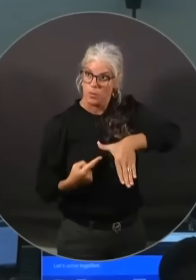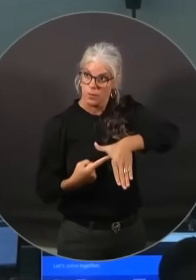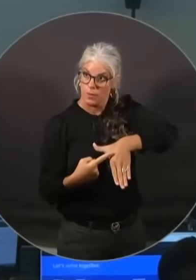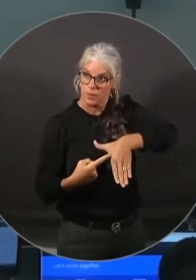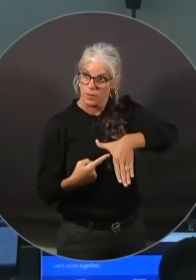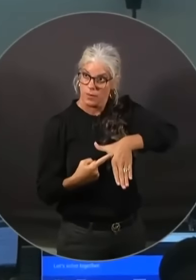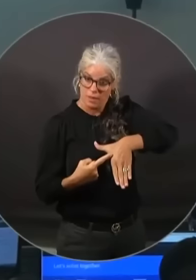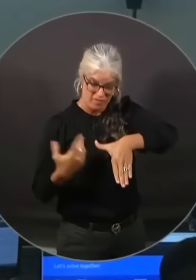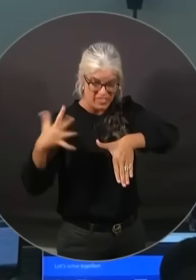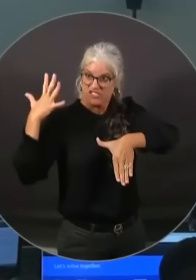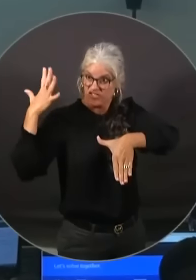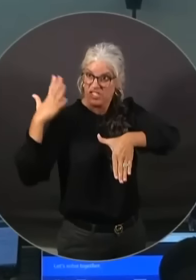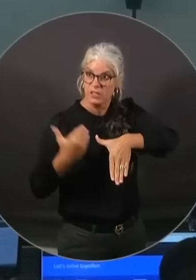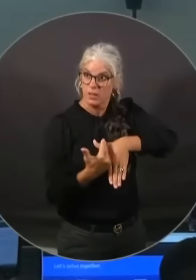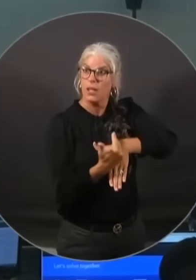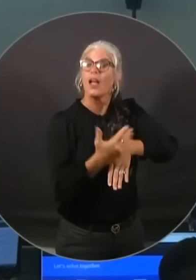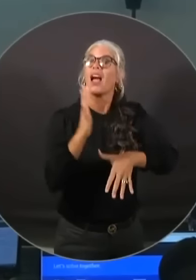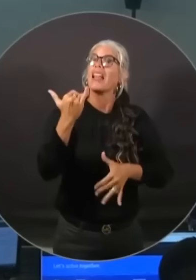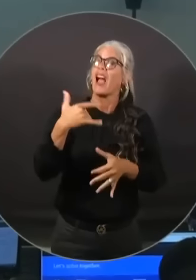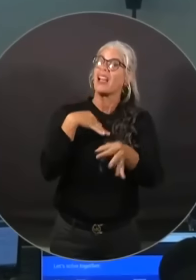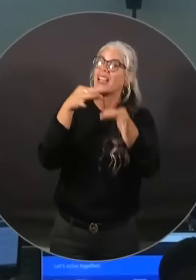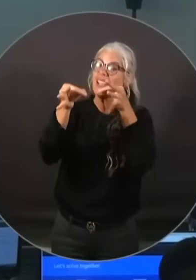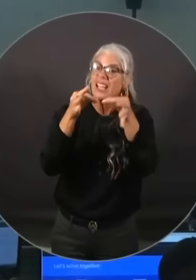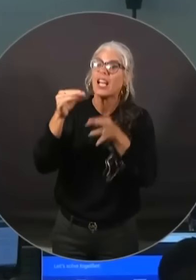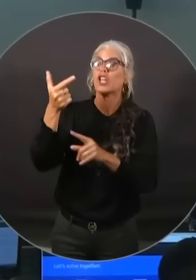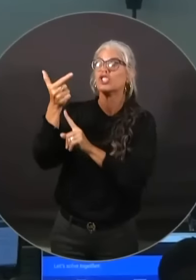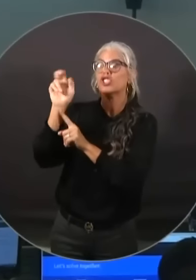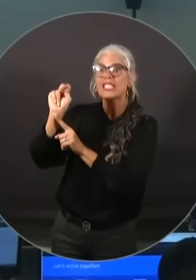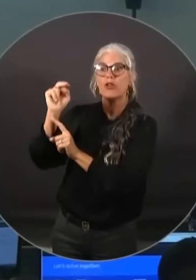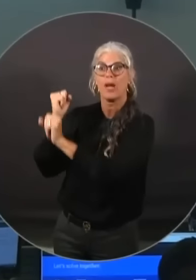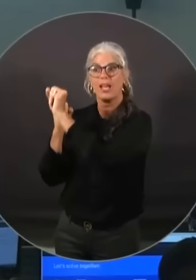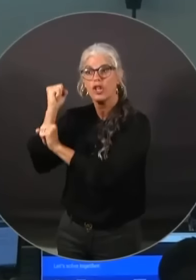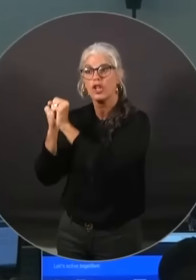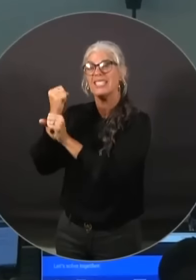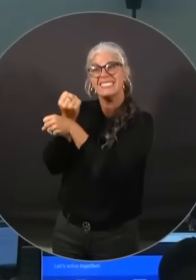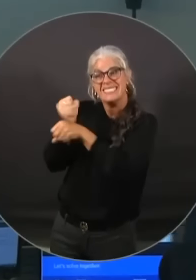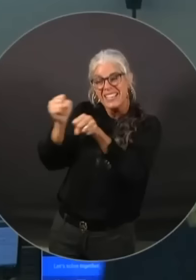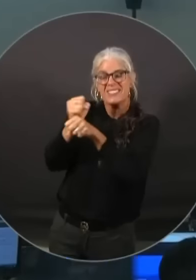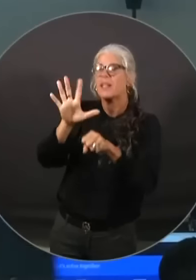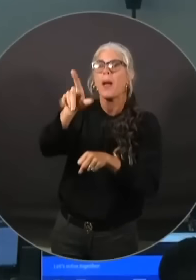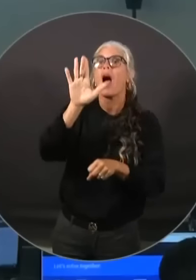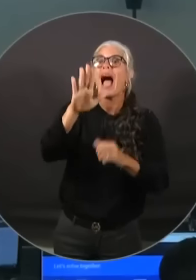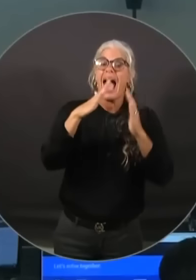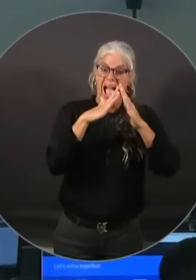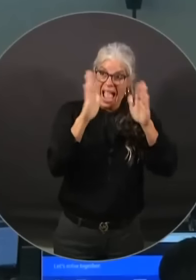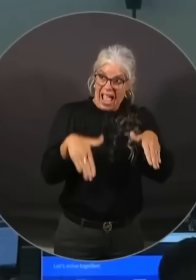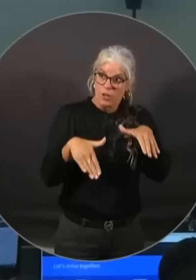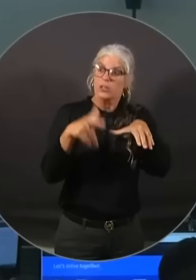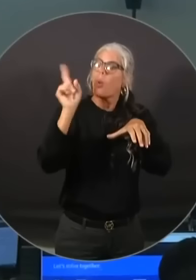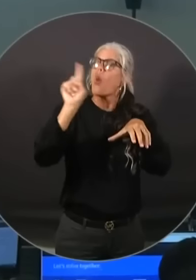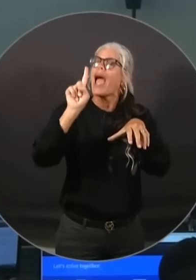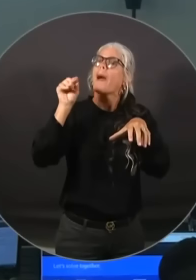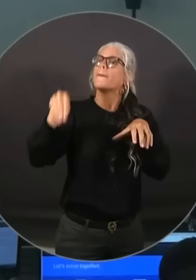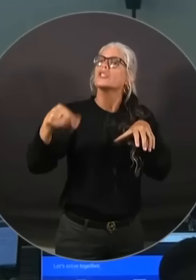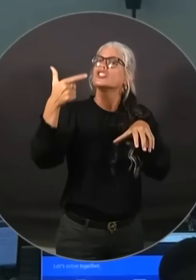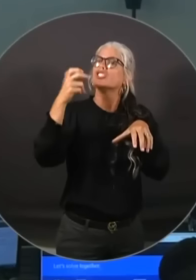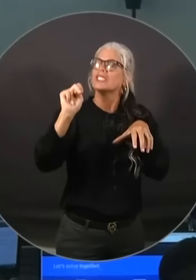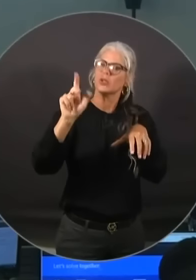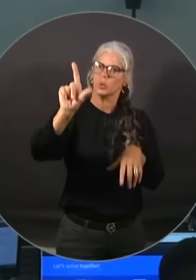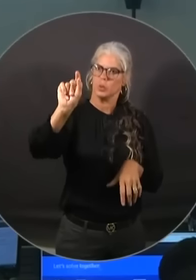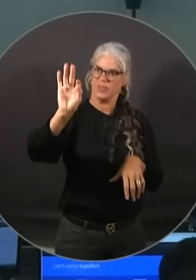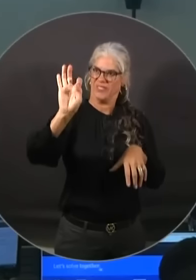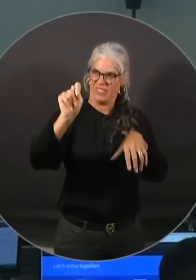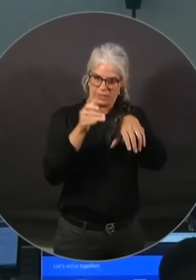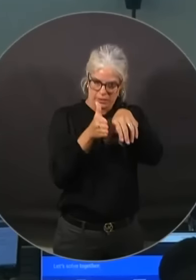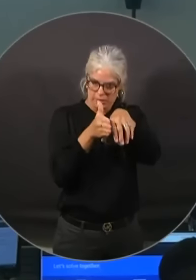Please make sure again reiterate 20 feet away from any open door winter window. Make sure that you wait 20 minutes before